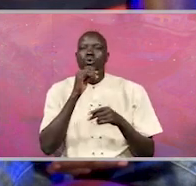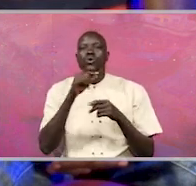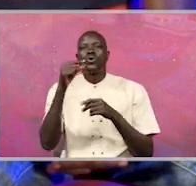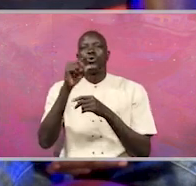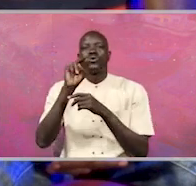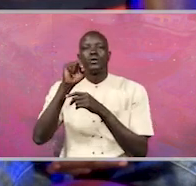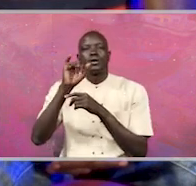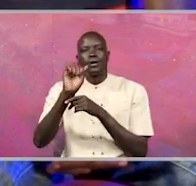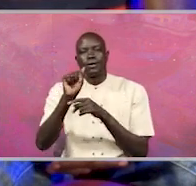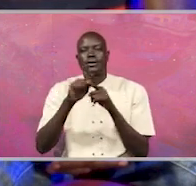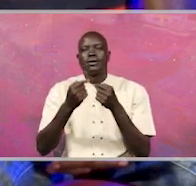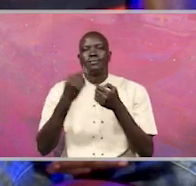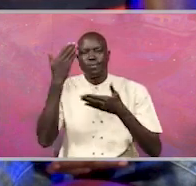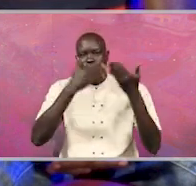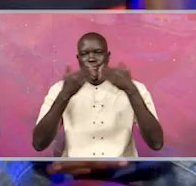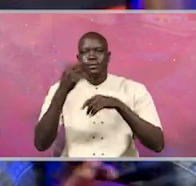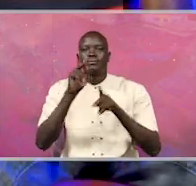this is Face the Citizens.